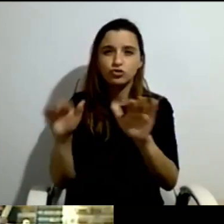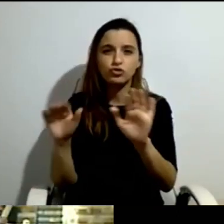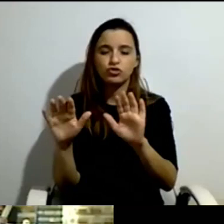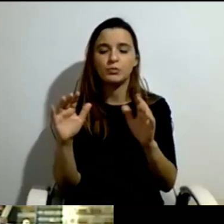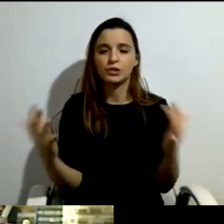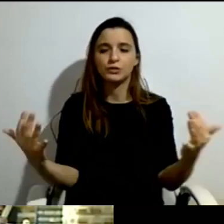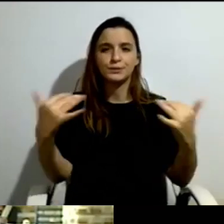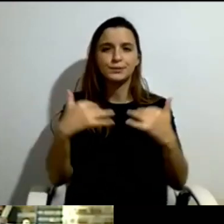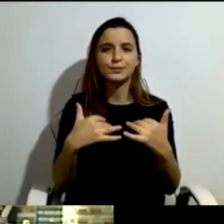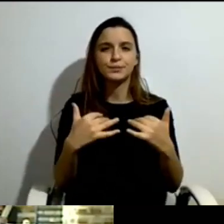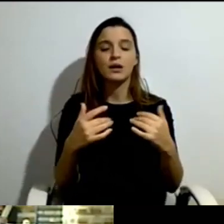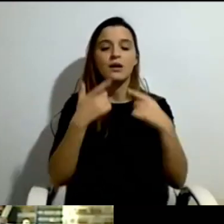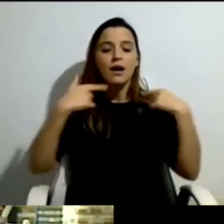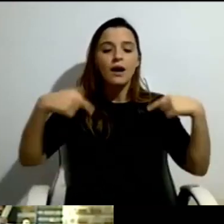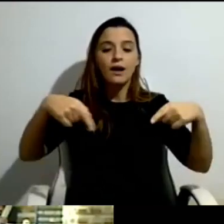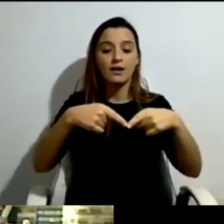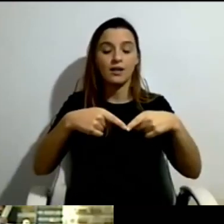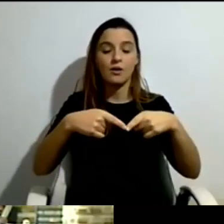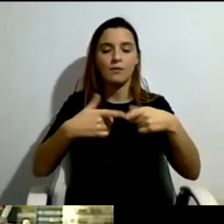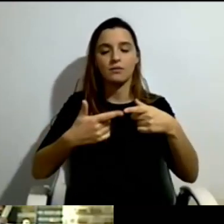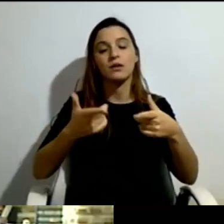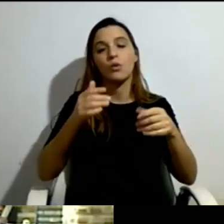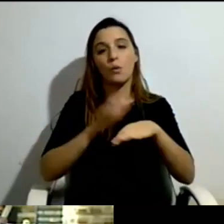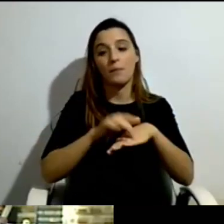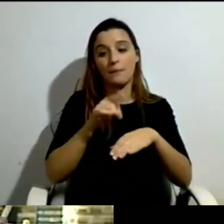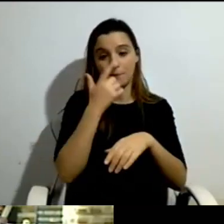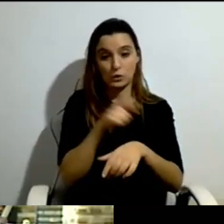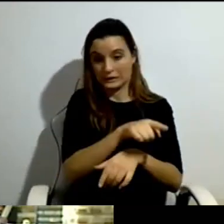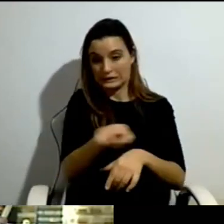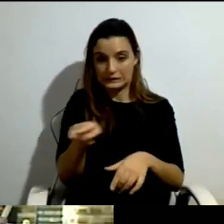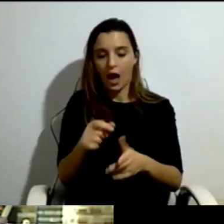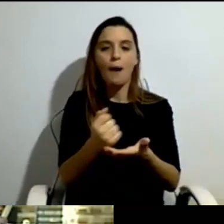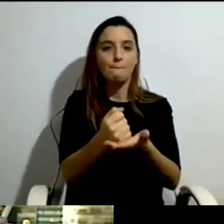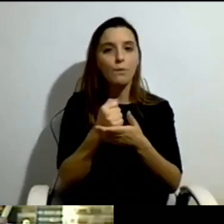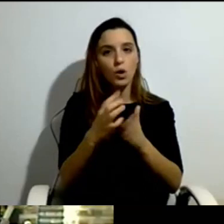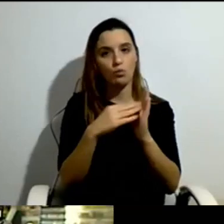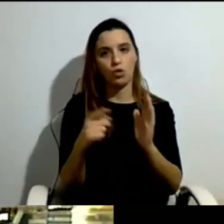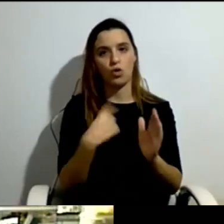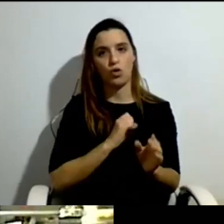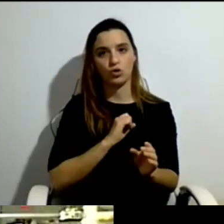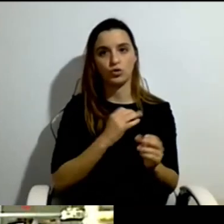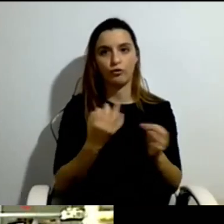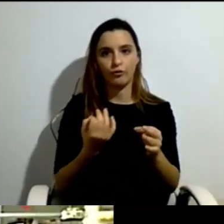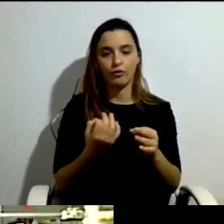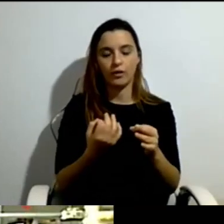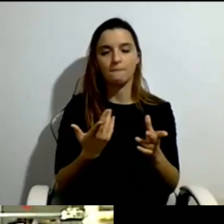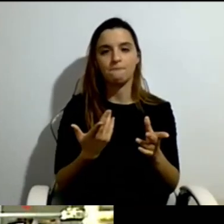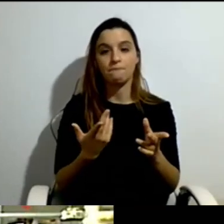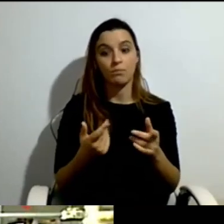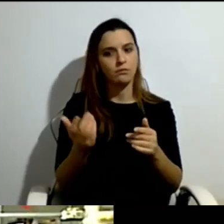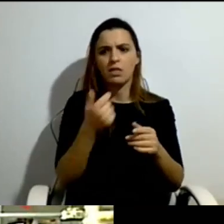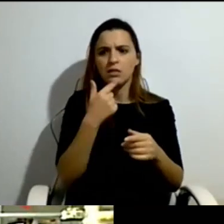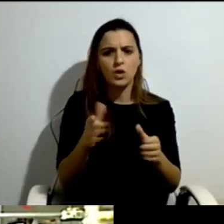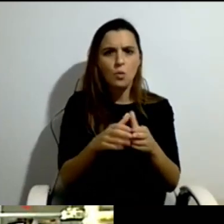it was once said, this was the only subject in Swiss politics where these people spoke to each other. And she